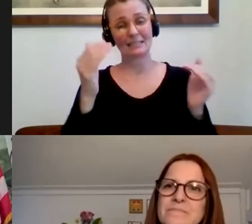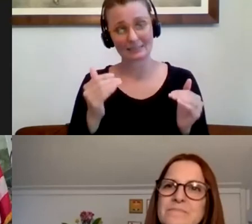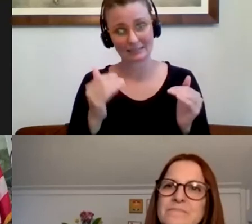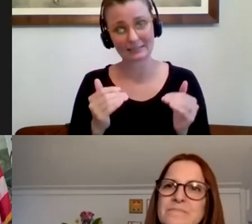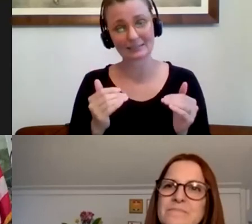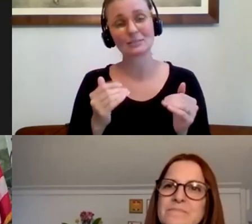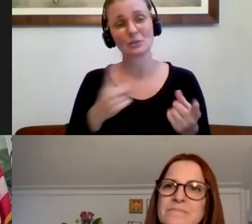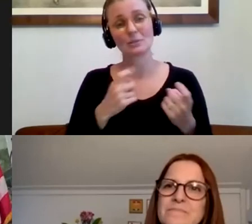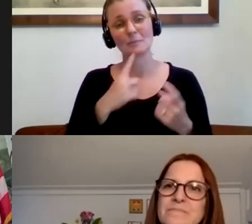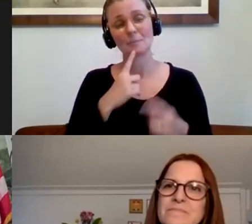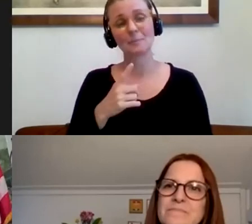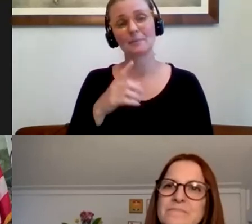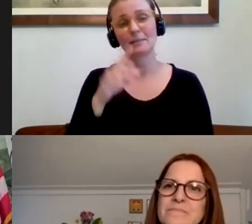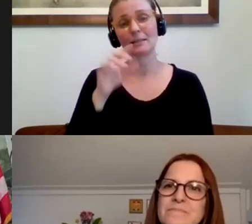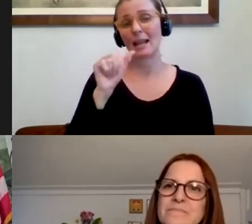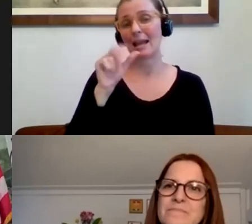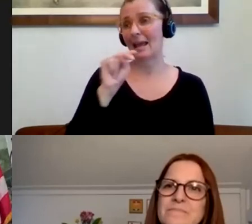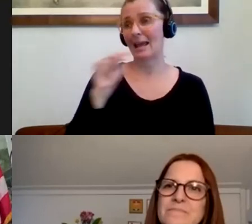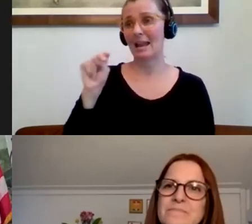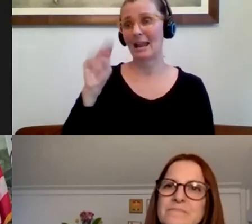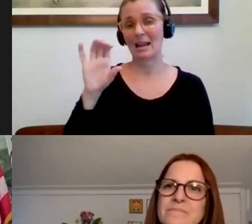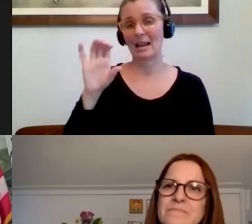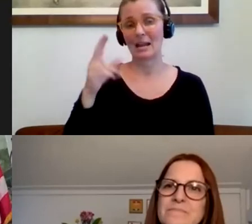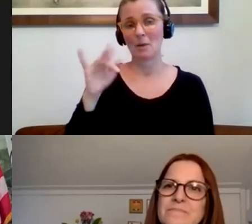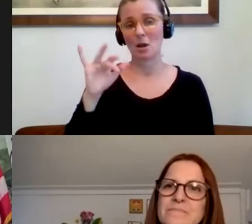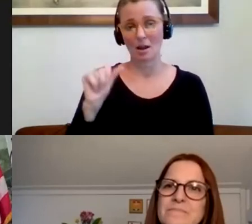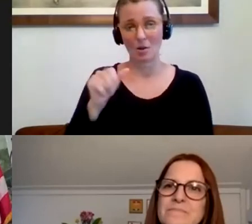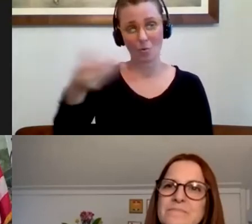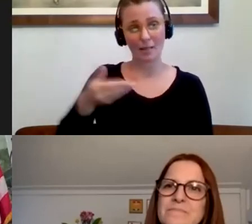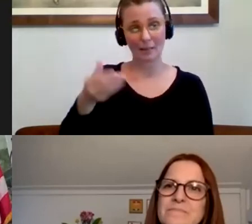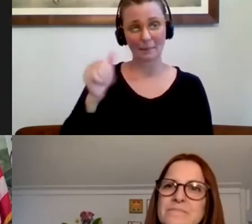Ann Kamara to ask a question live. Welcome, Ann.